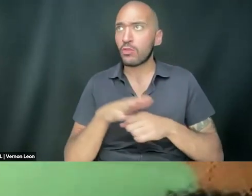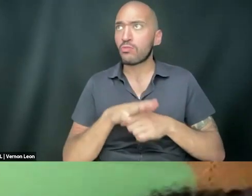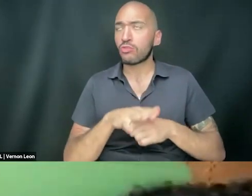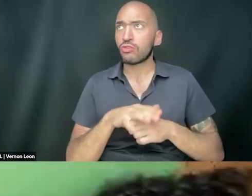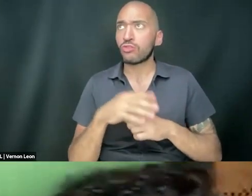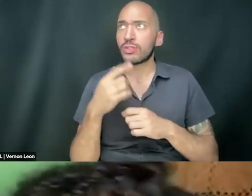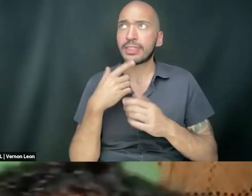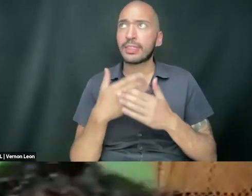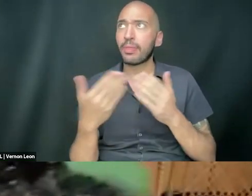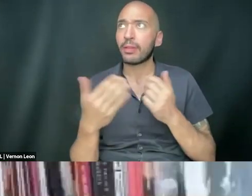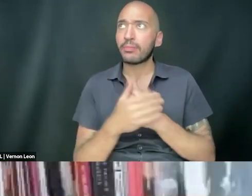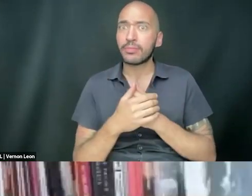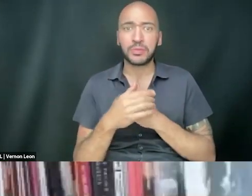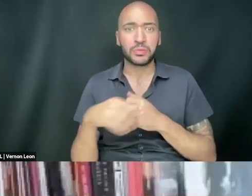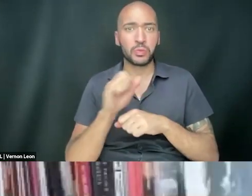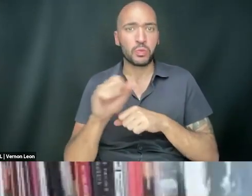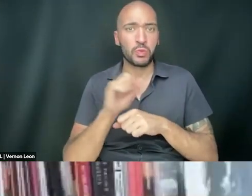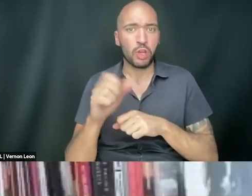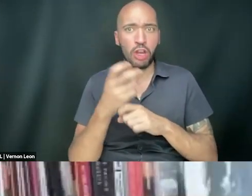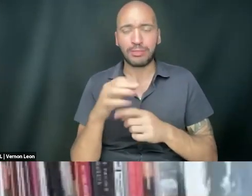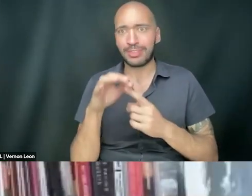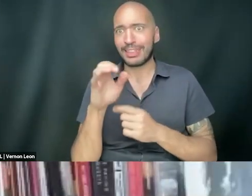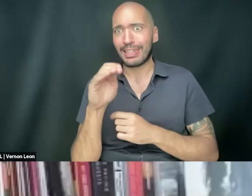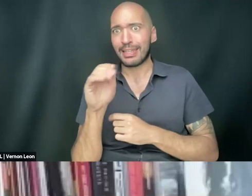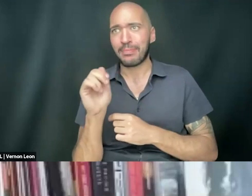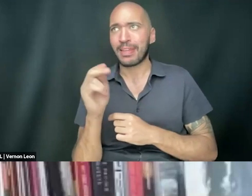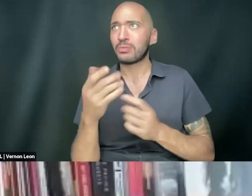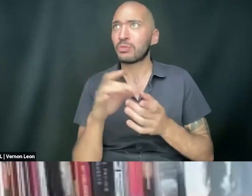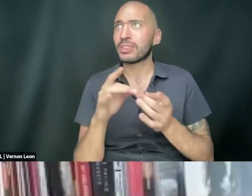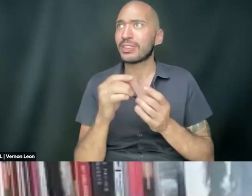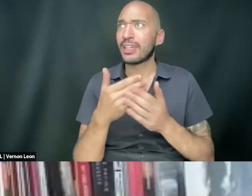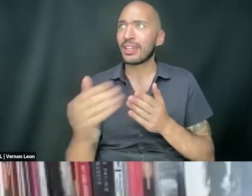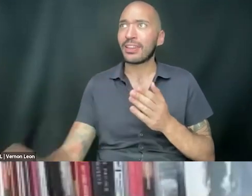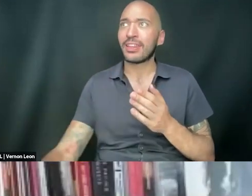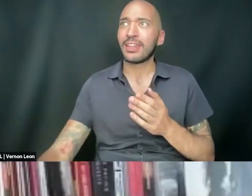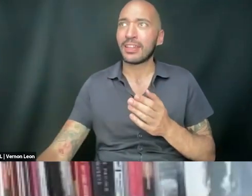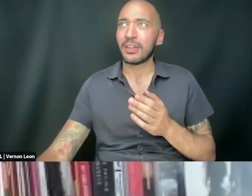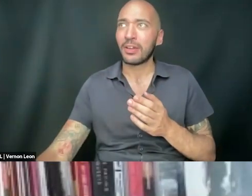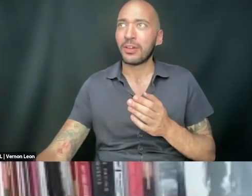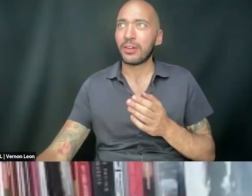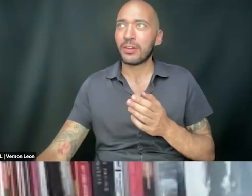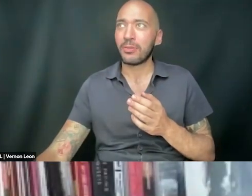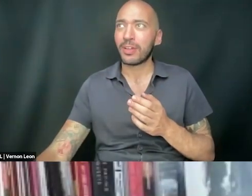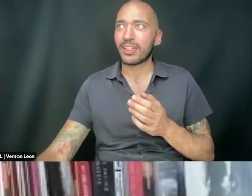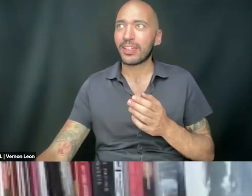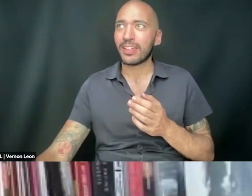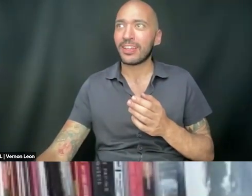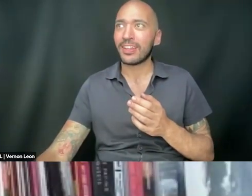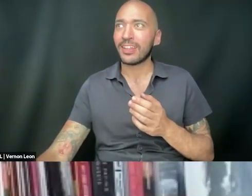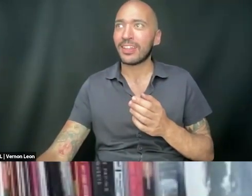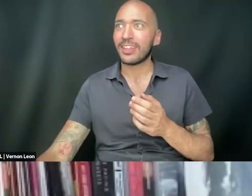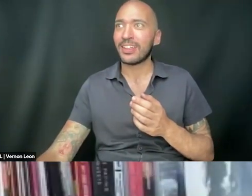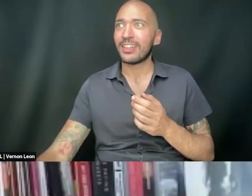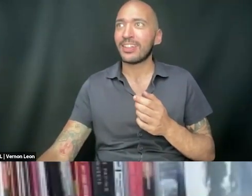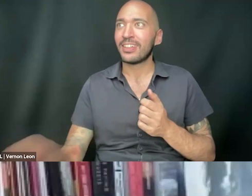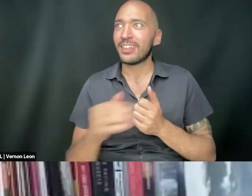with something. No, y'all worked hard, particularly Eman. So that's fine. But thank you for holding the space. Thank